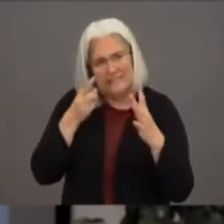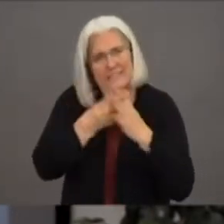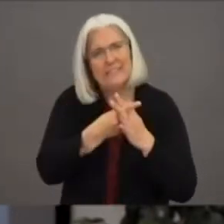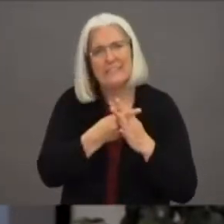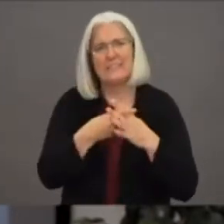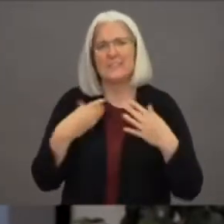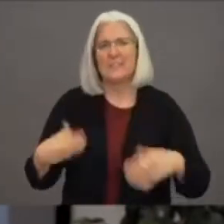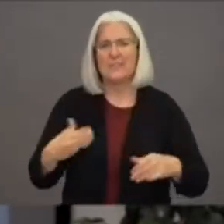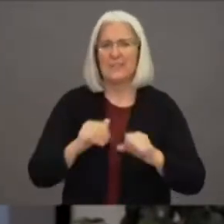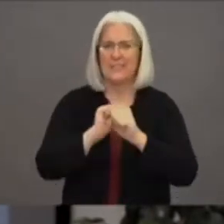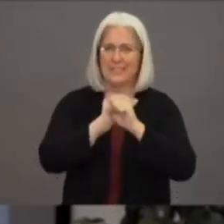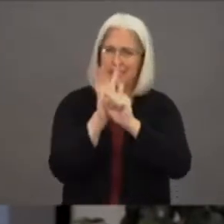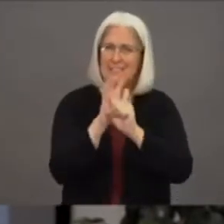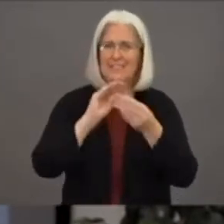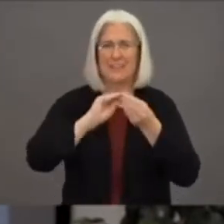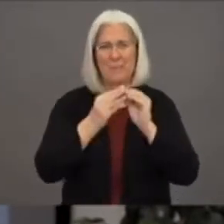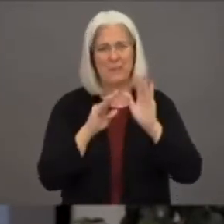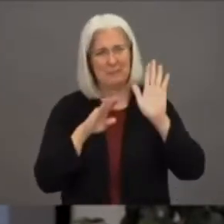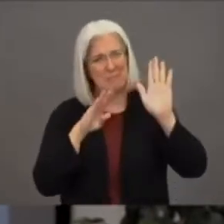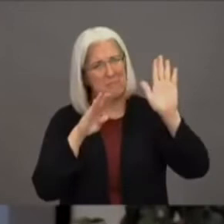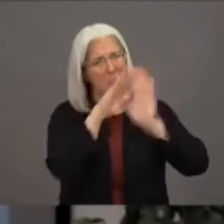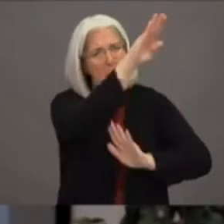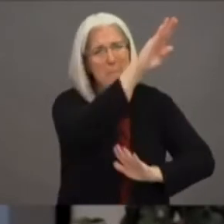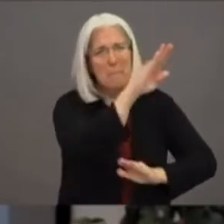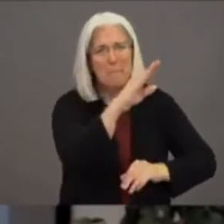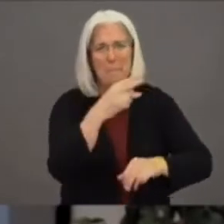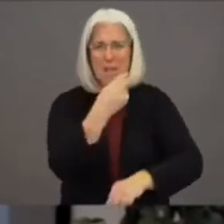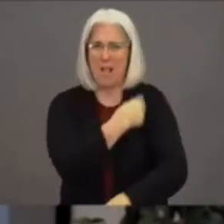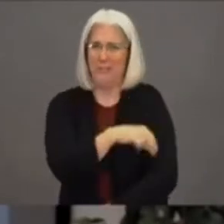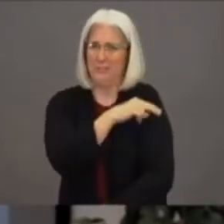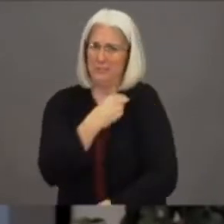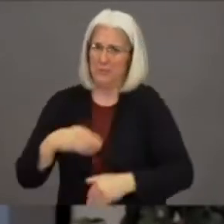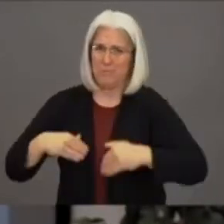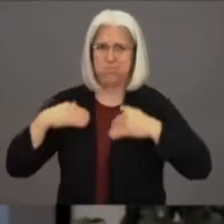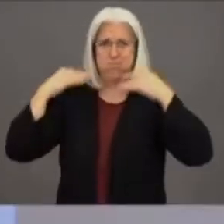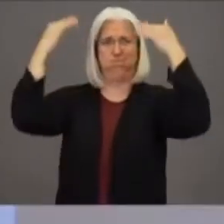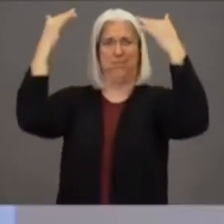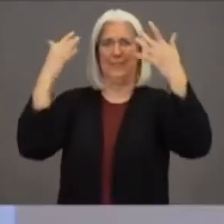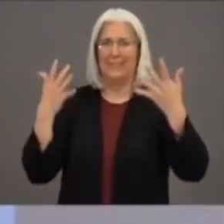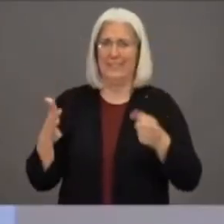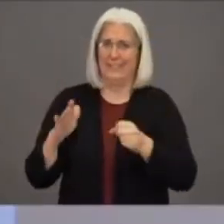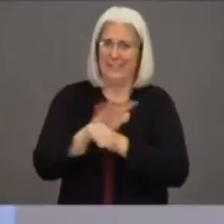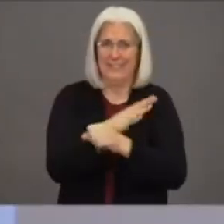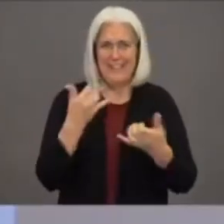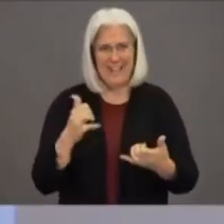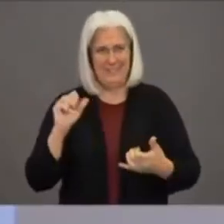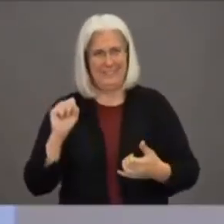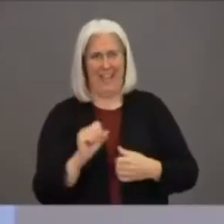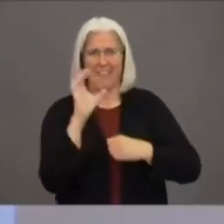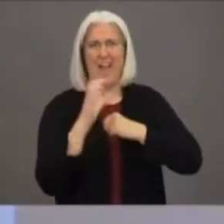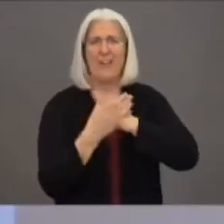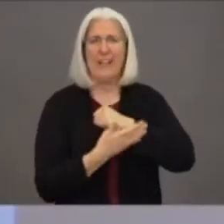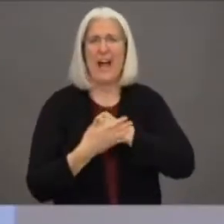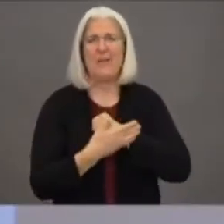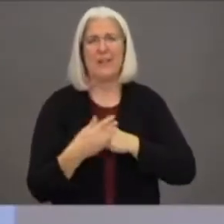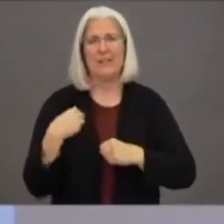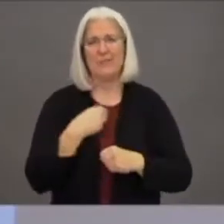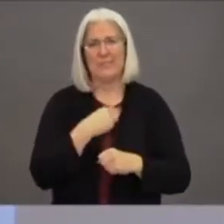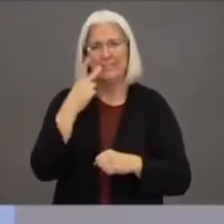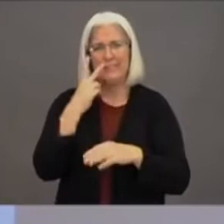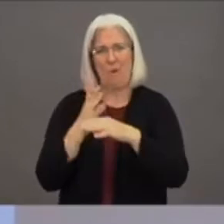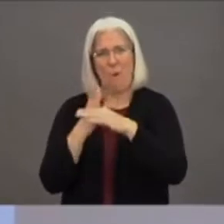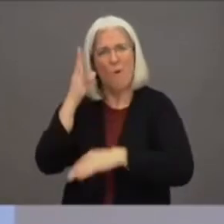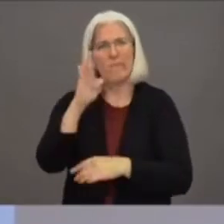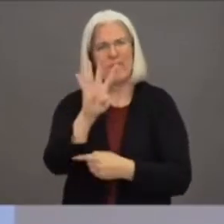per day. So that is alarming. And in efforts to reduce the spread of COVID-19 in our community, we